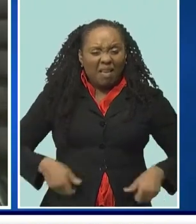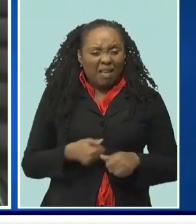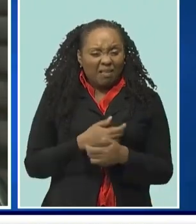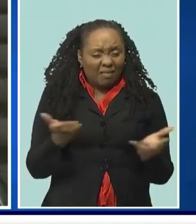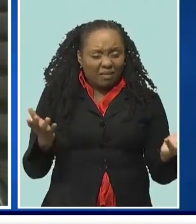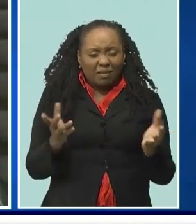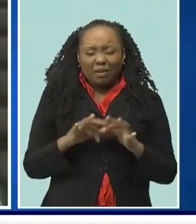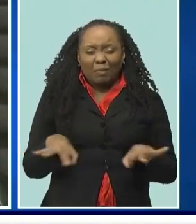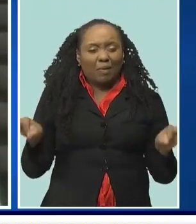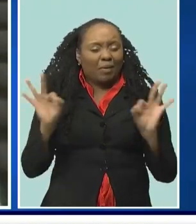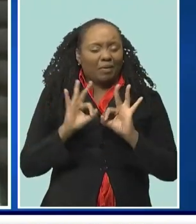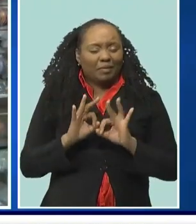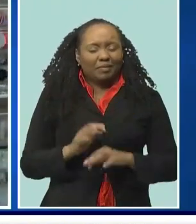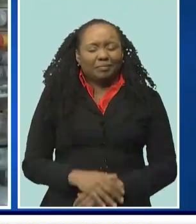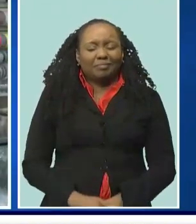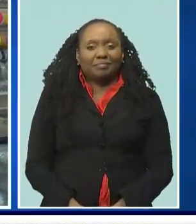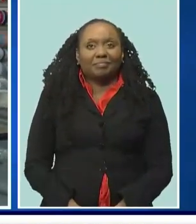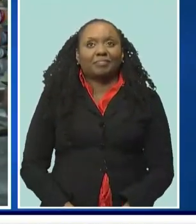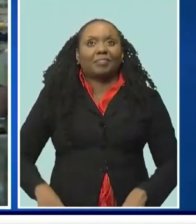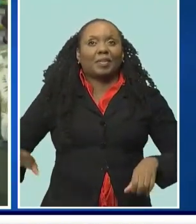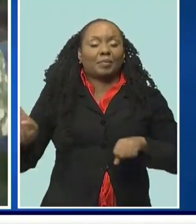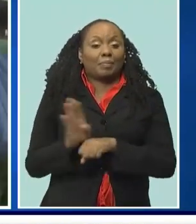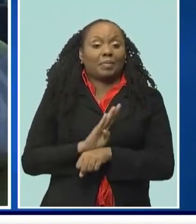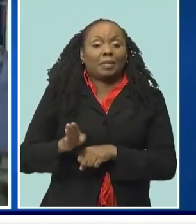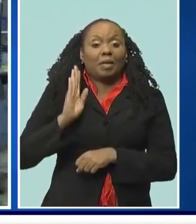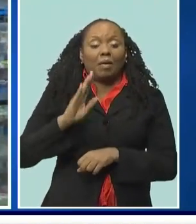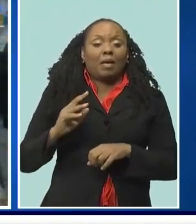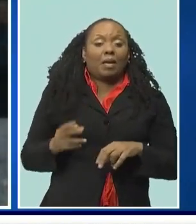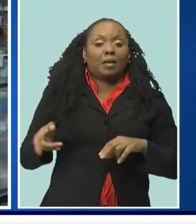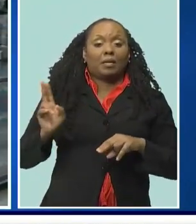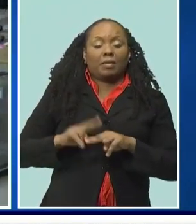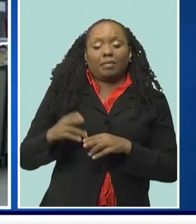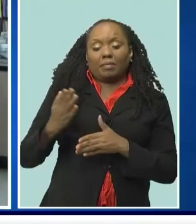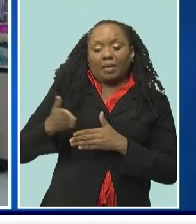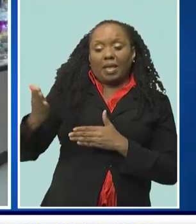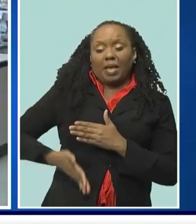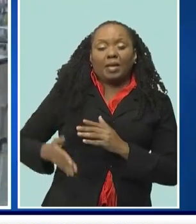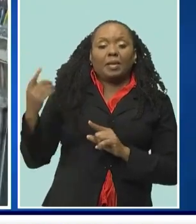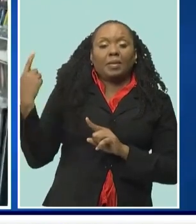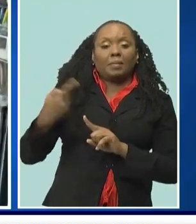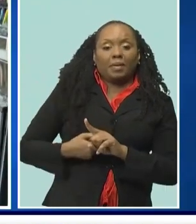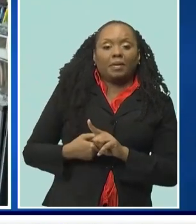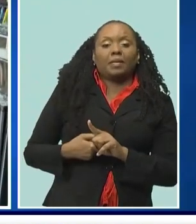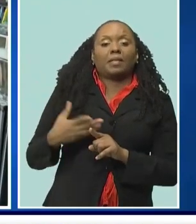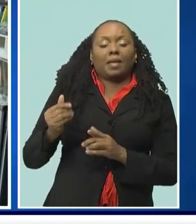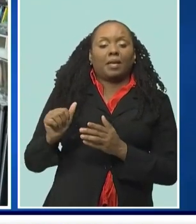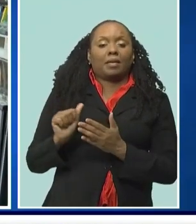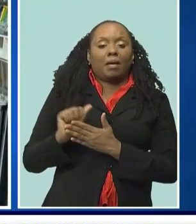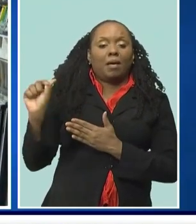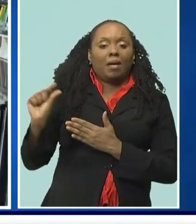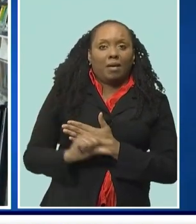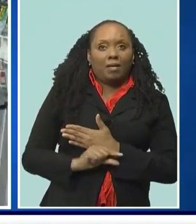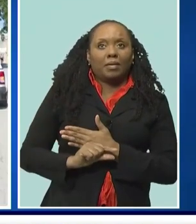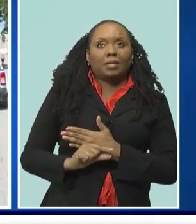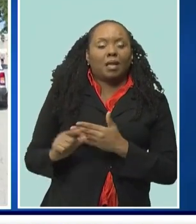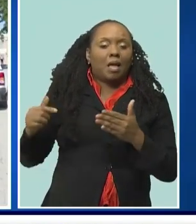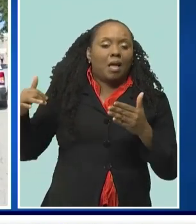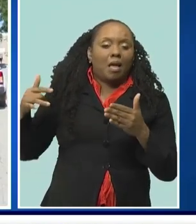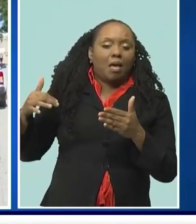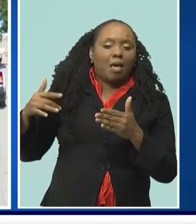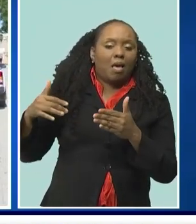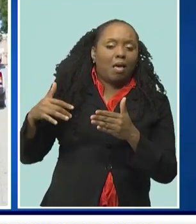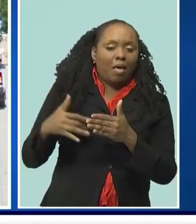stretch is important. Business is expected to increase towards the end of the month and into the first week of August as the festival